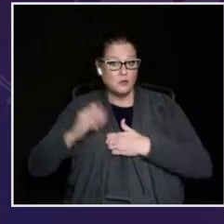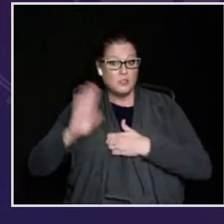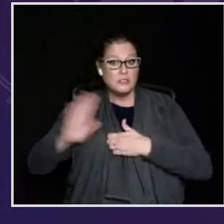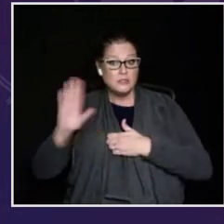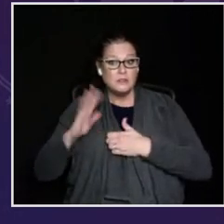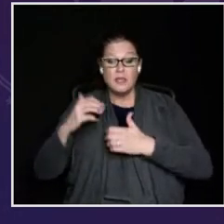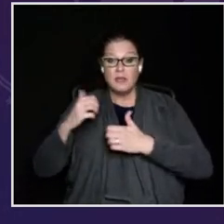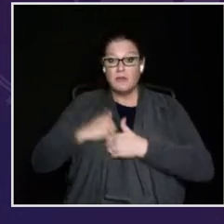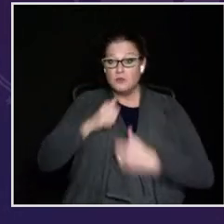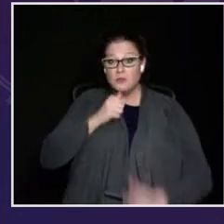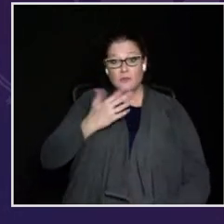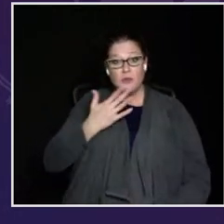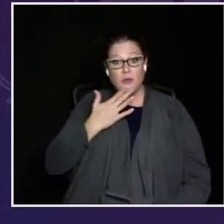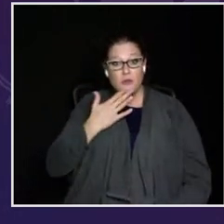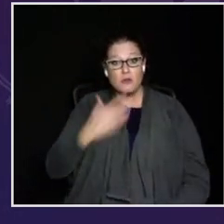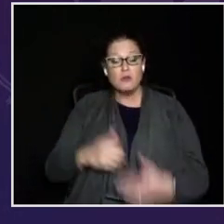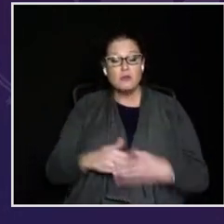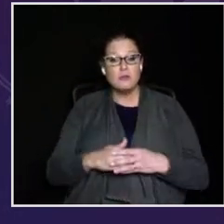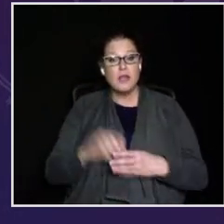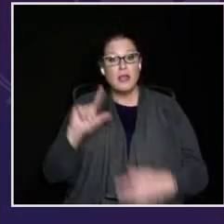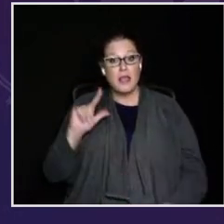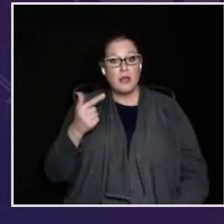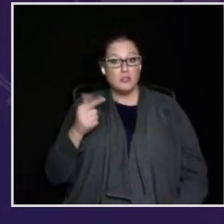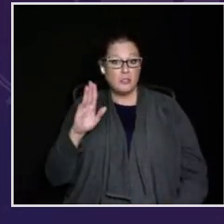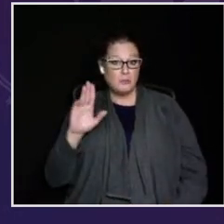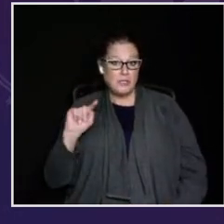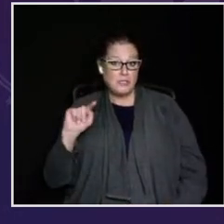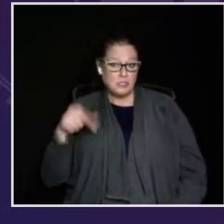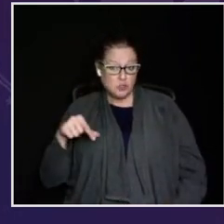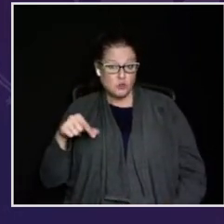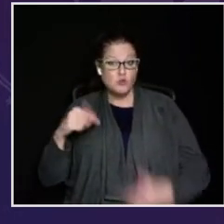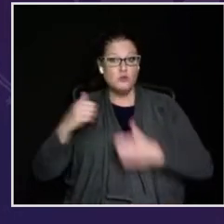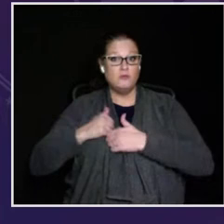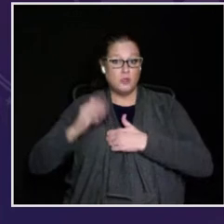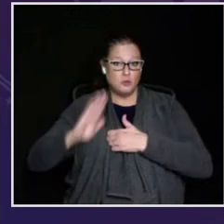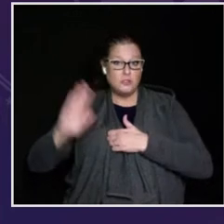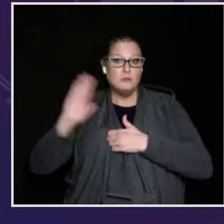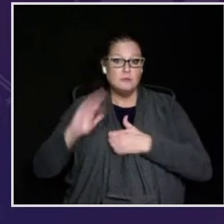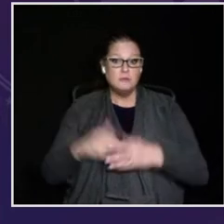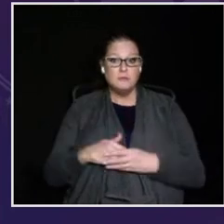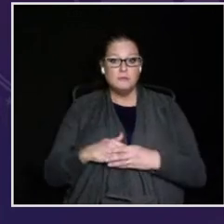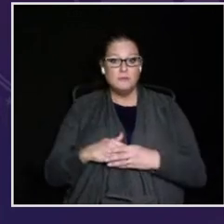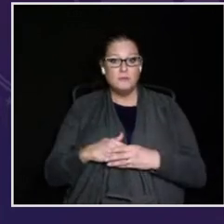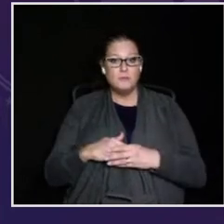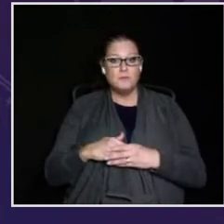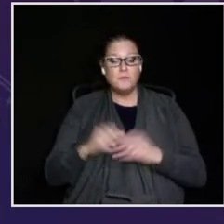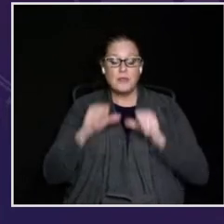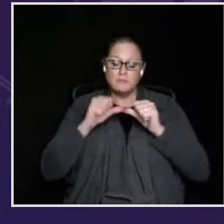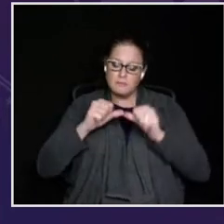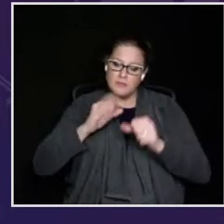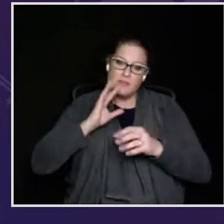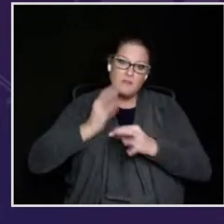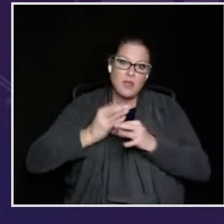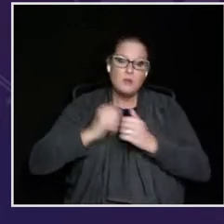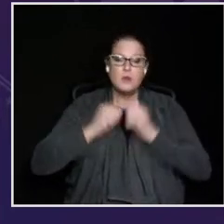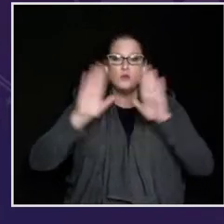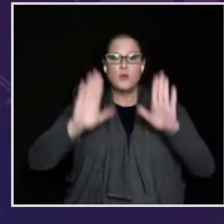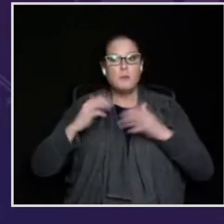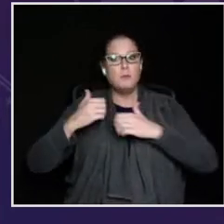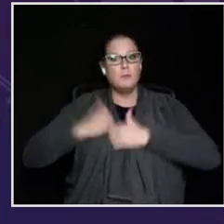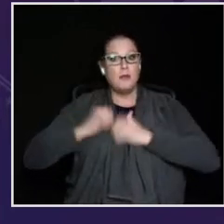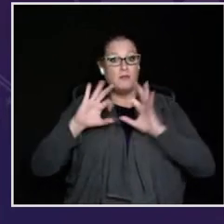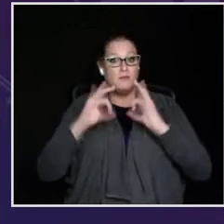all veterans, including our women veterans, veterans of color, and LGBTQ veterans,